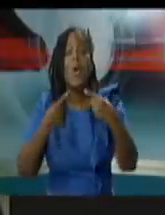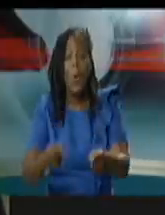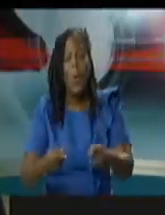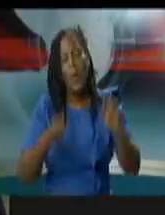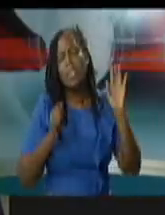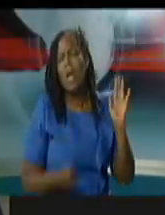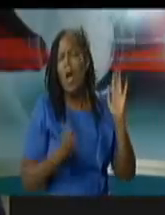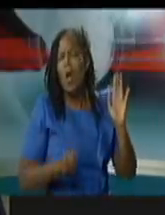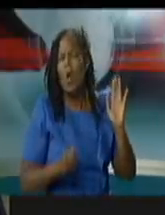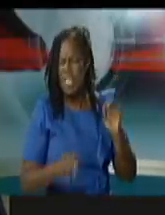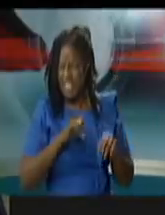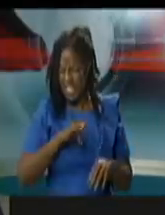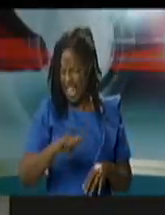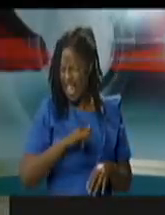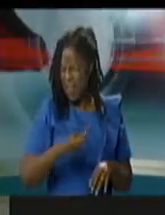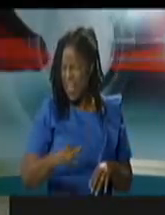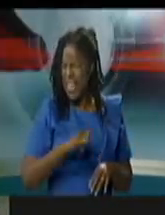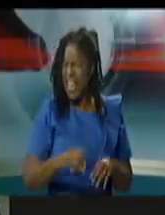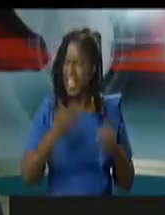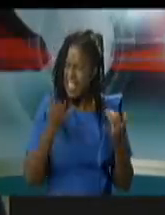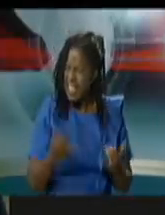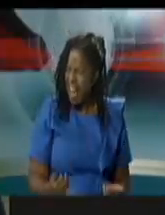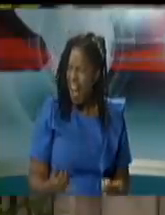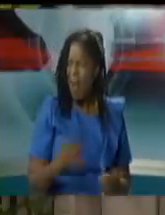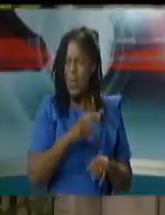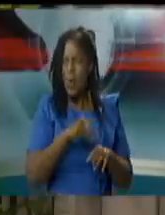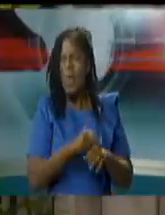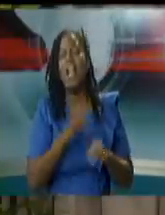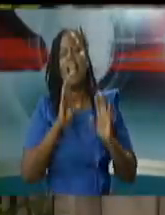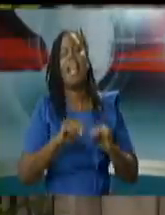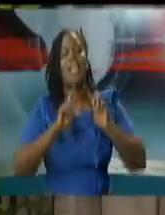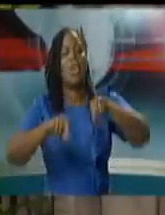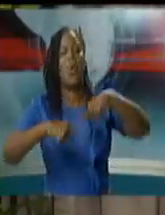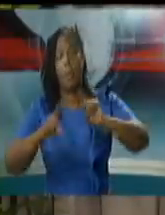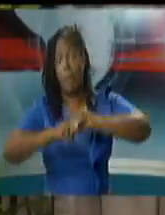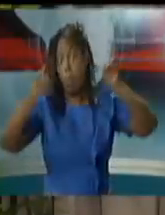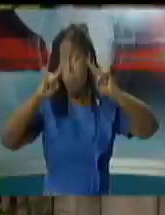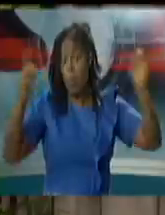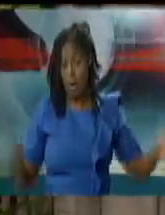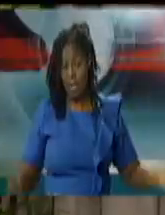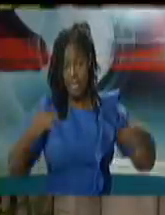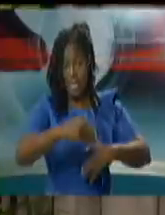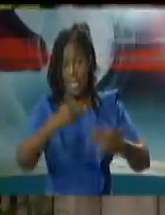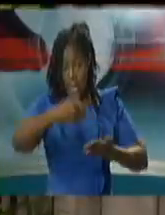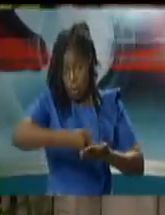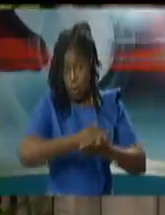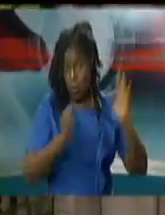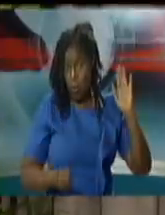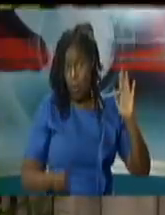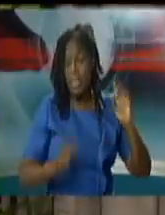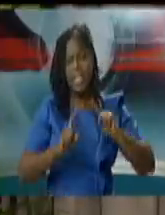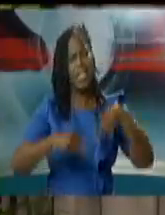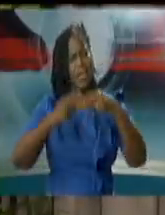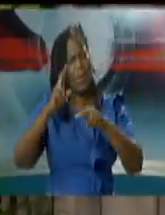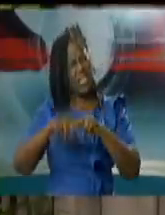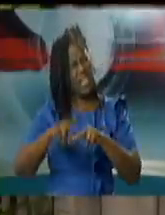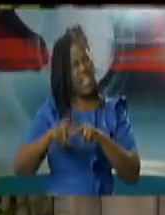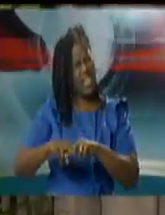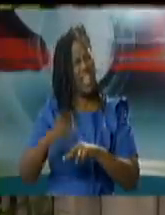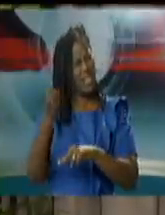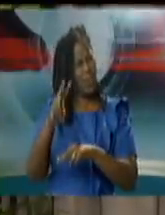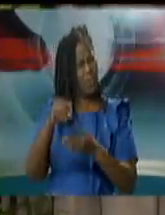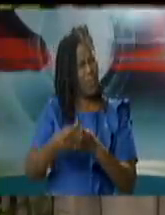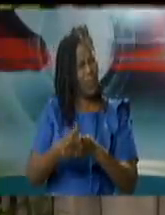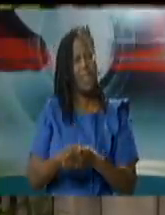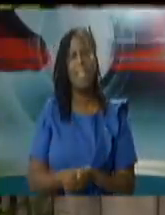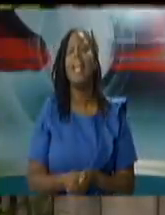the physical courts and view court factors as they proceed um thanks so yes of course i want to remind